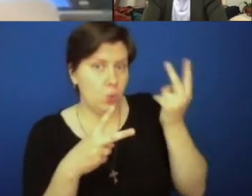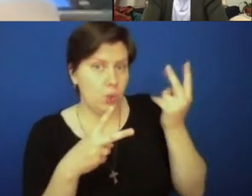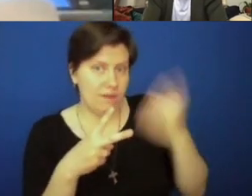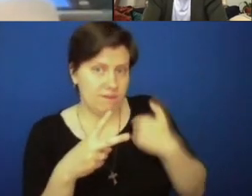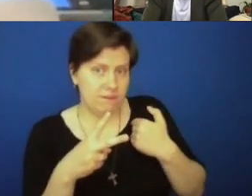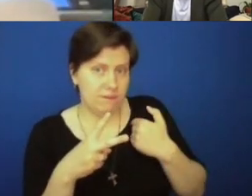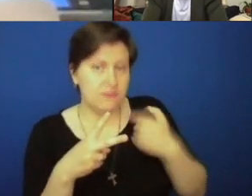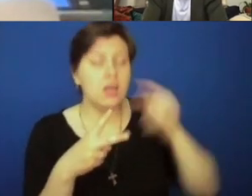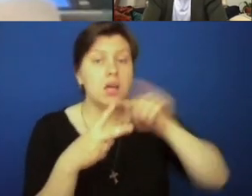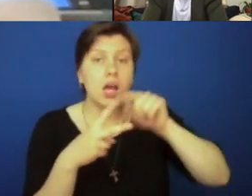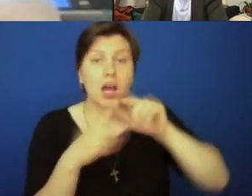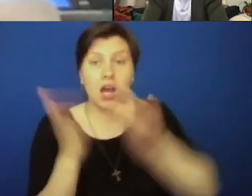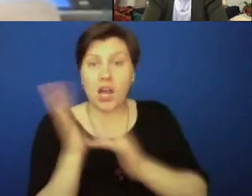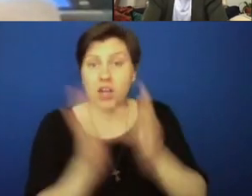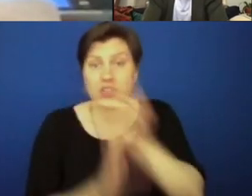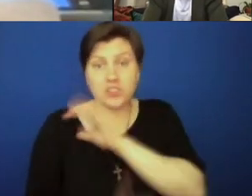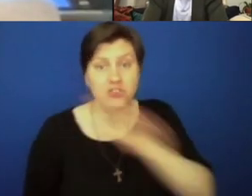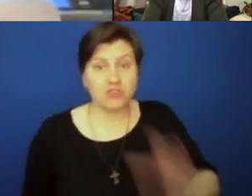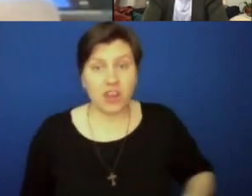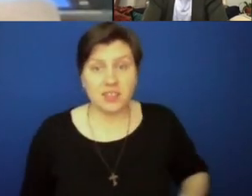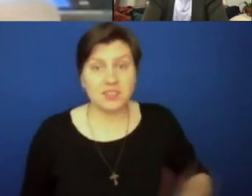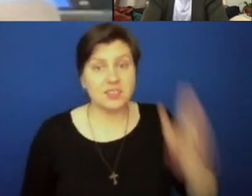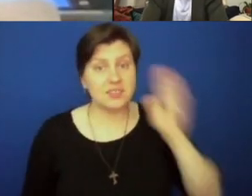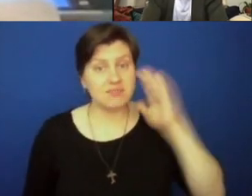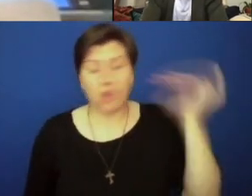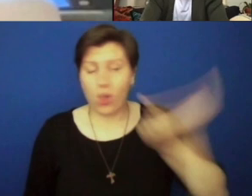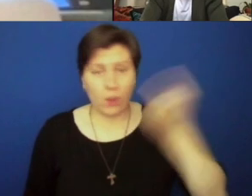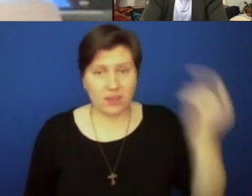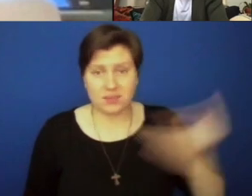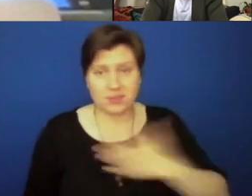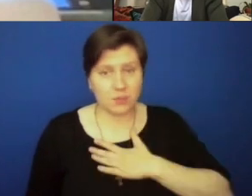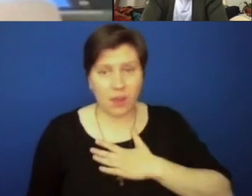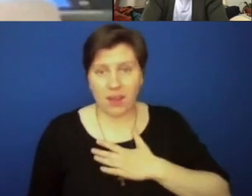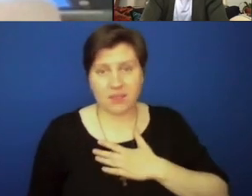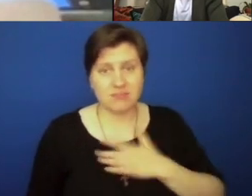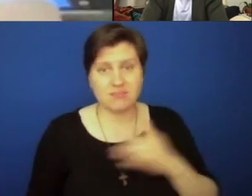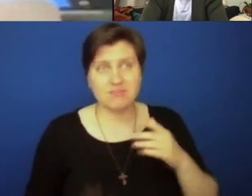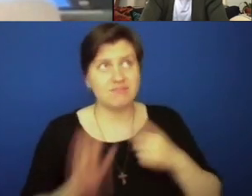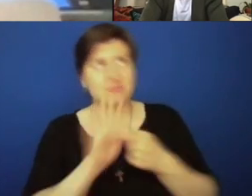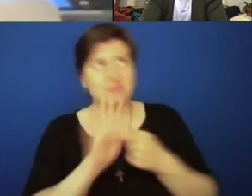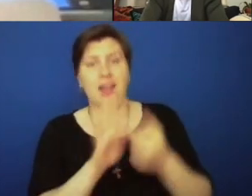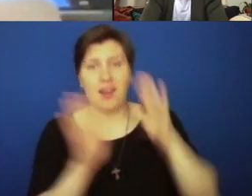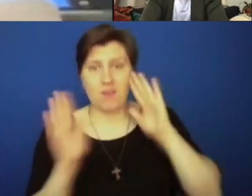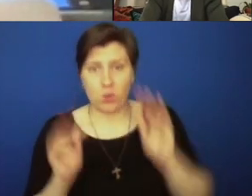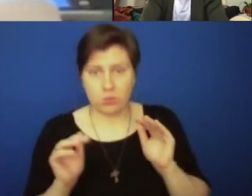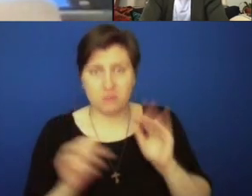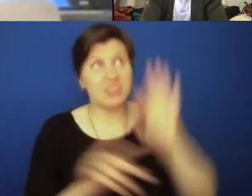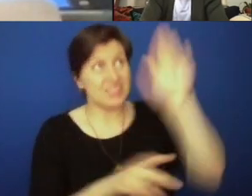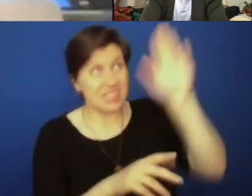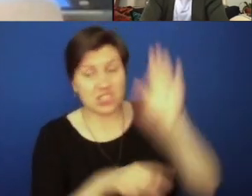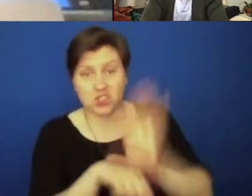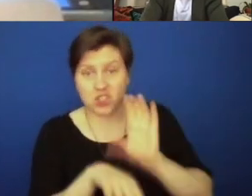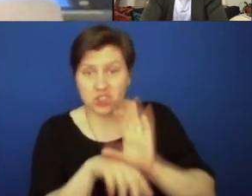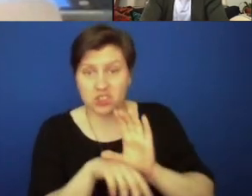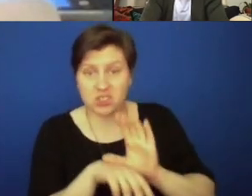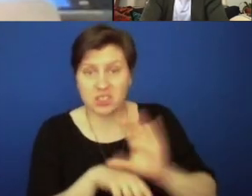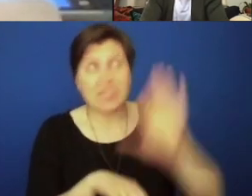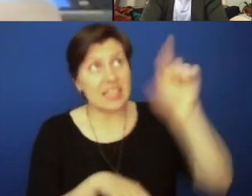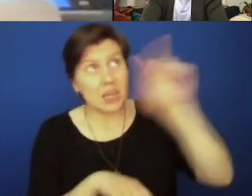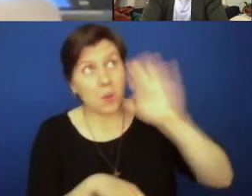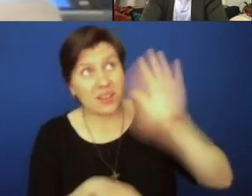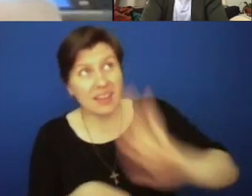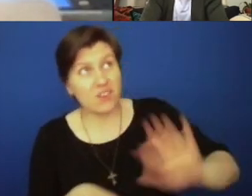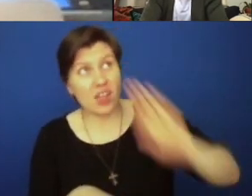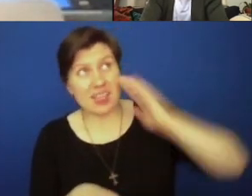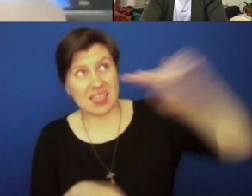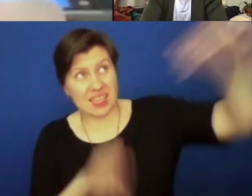One is Jesus Christ will always be my sign of hope. This is his church, and he said that he will never leave it, and